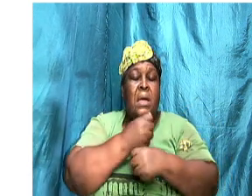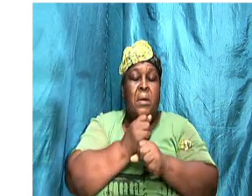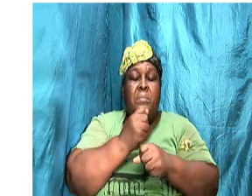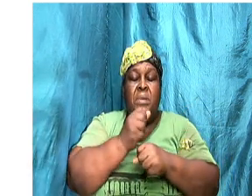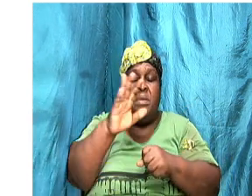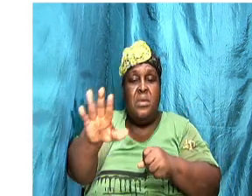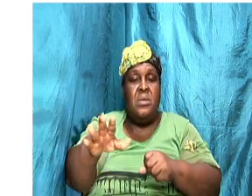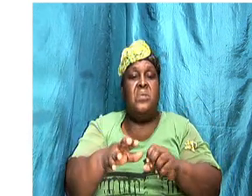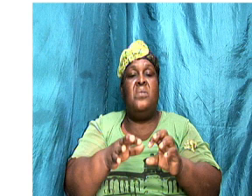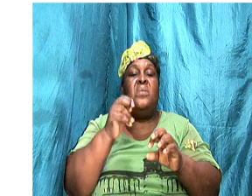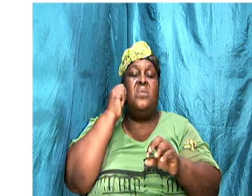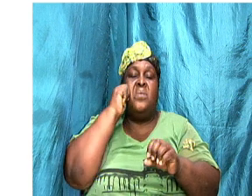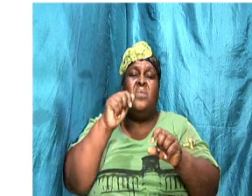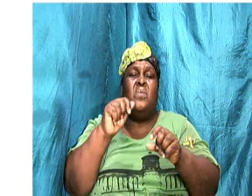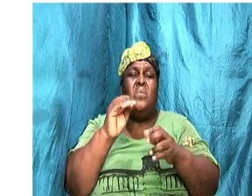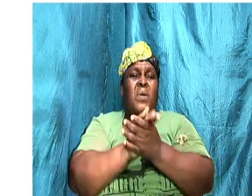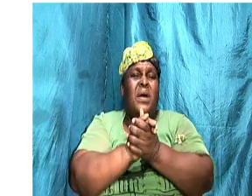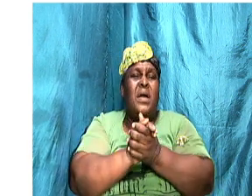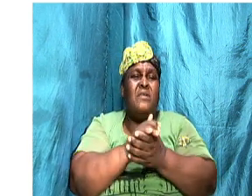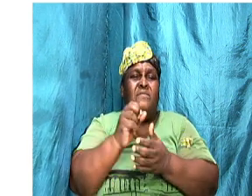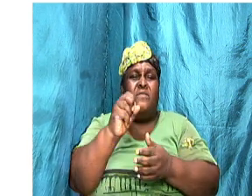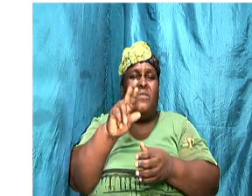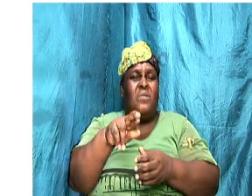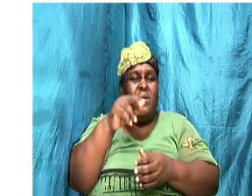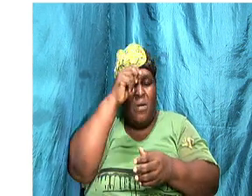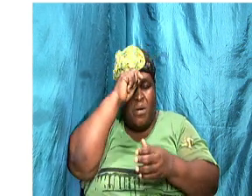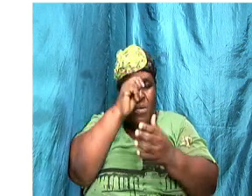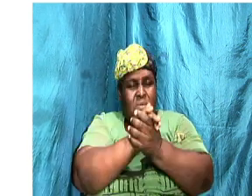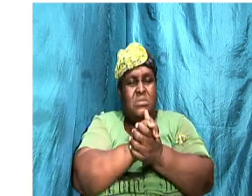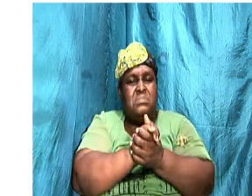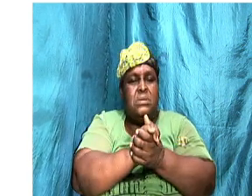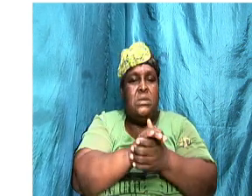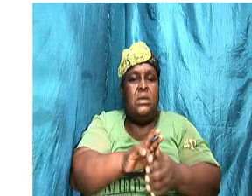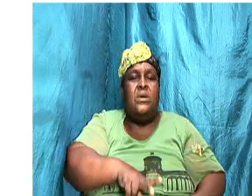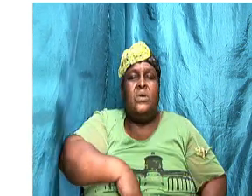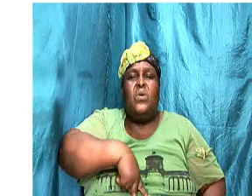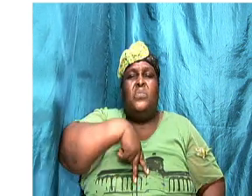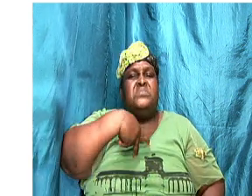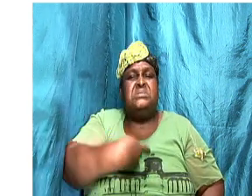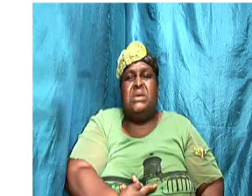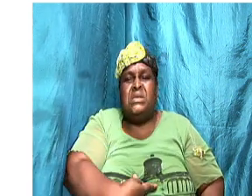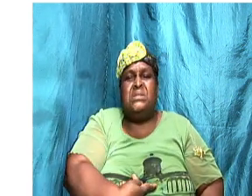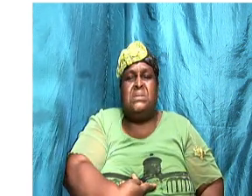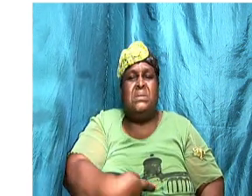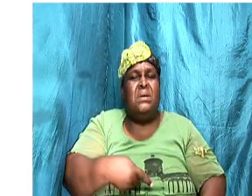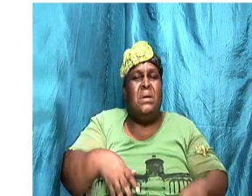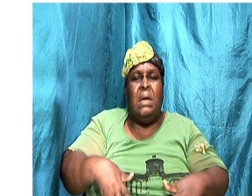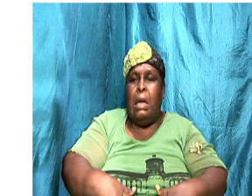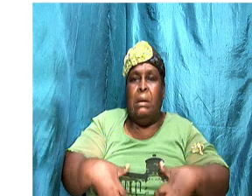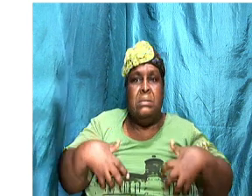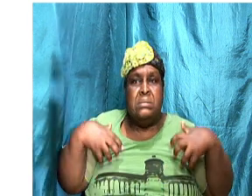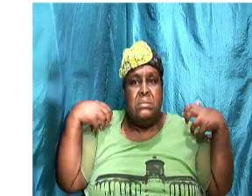So it's important, as we said, to just keep calm as possible and be able to